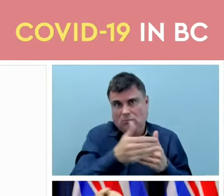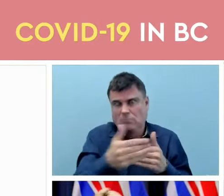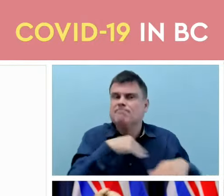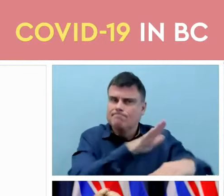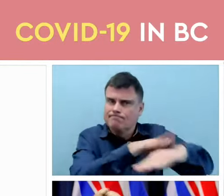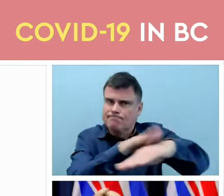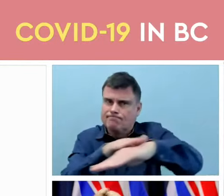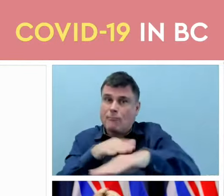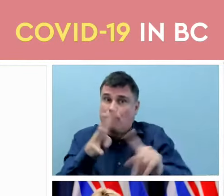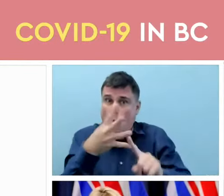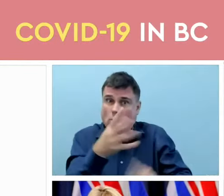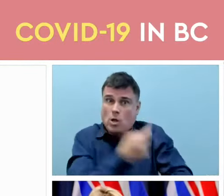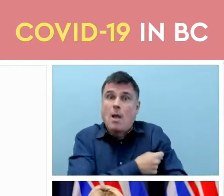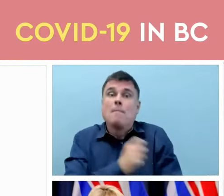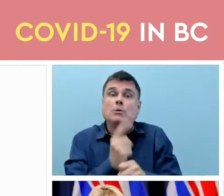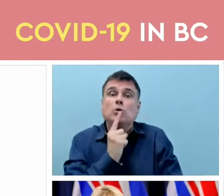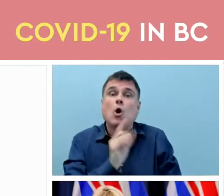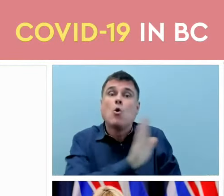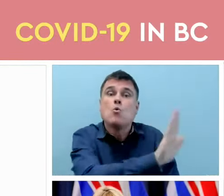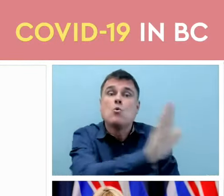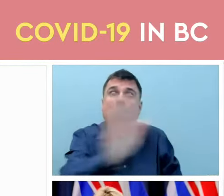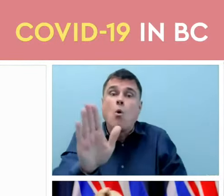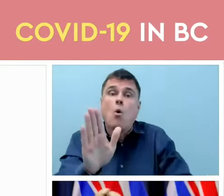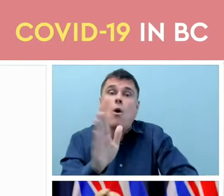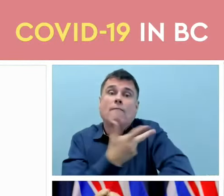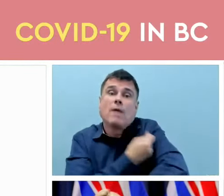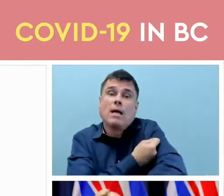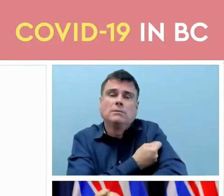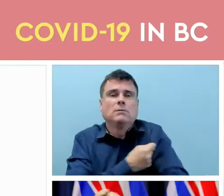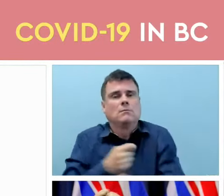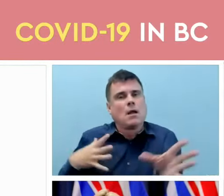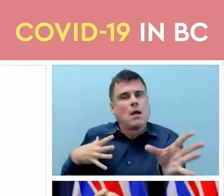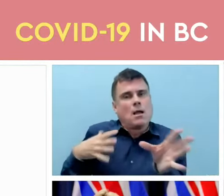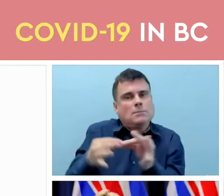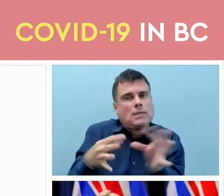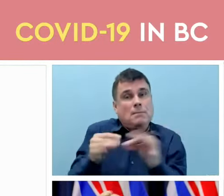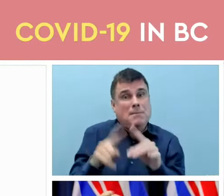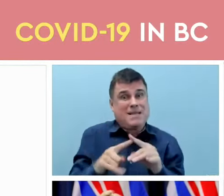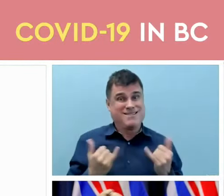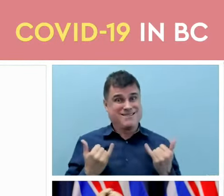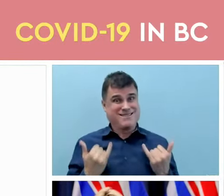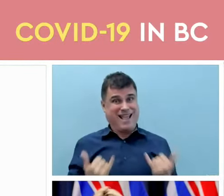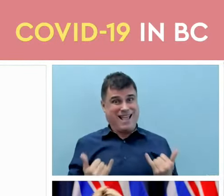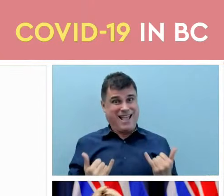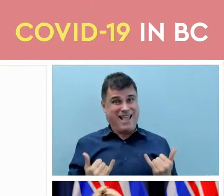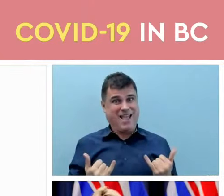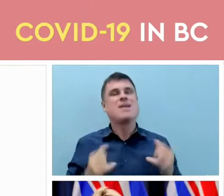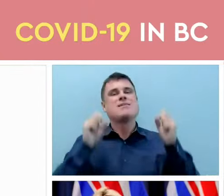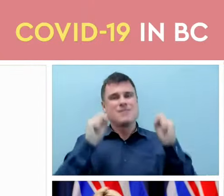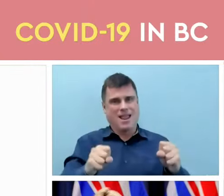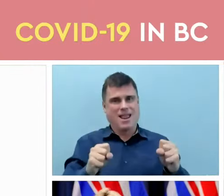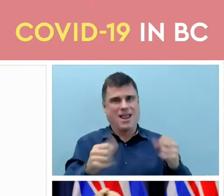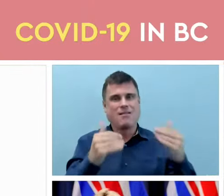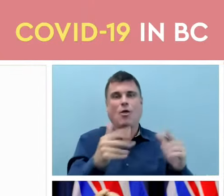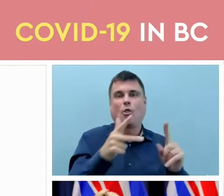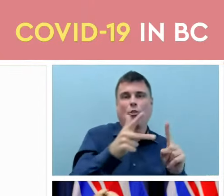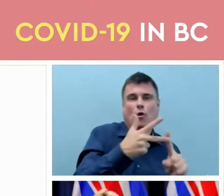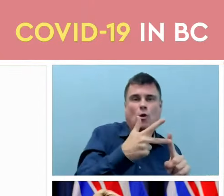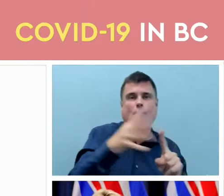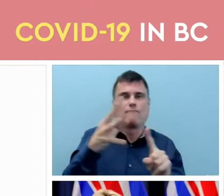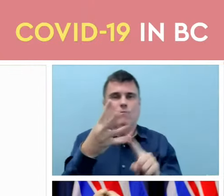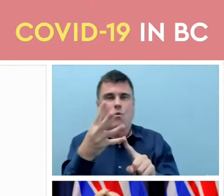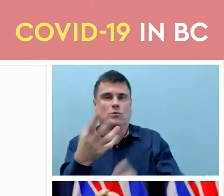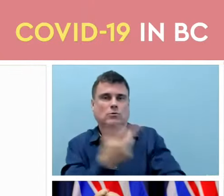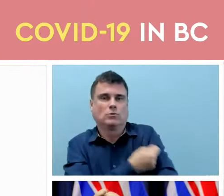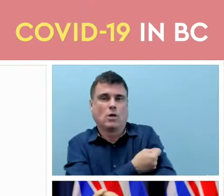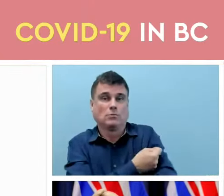up to date with our vaccines, and that means now getting a booster dose. We are seeing a levelling off in transmission, but